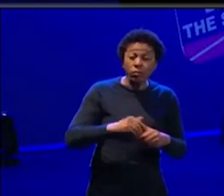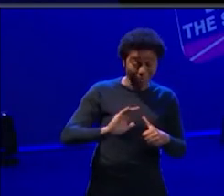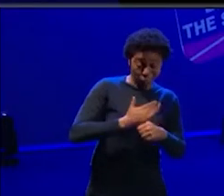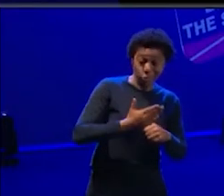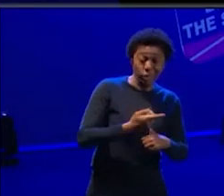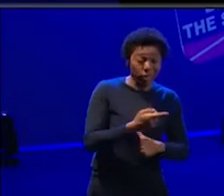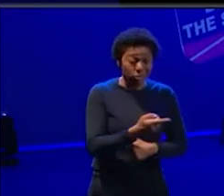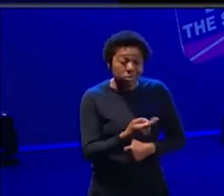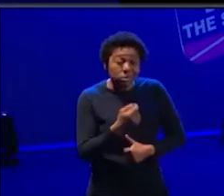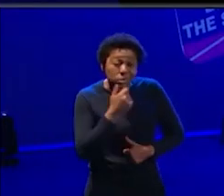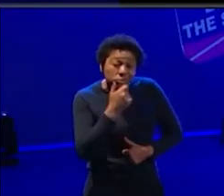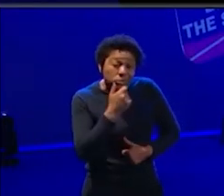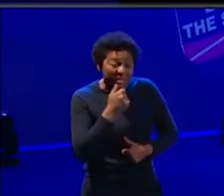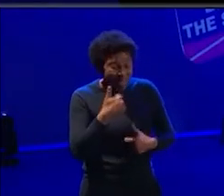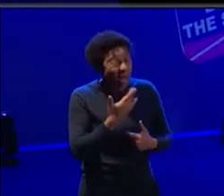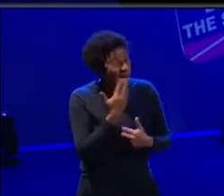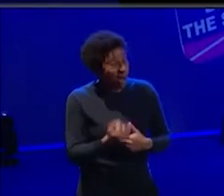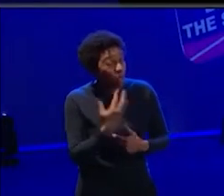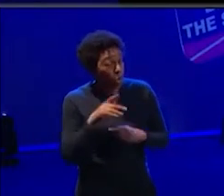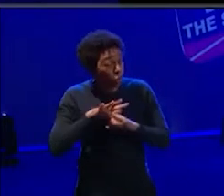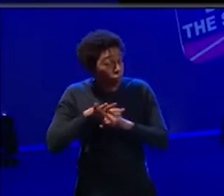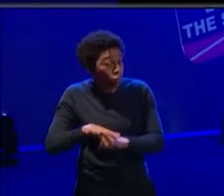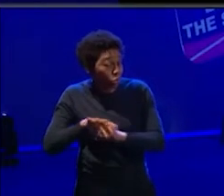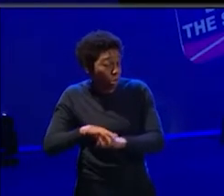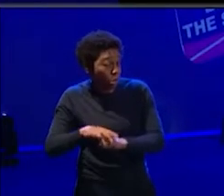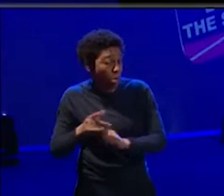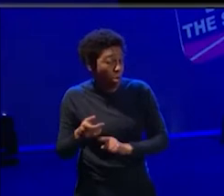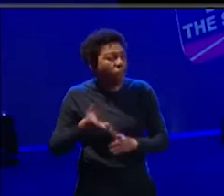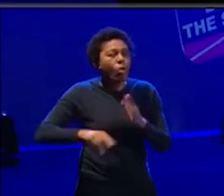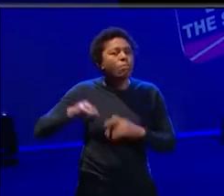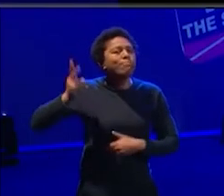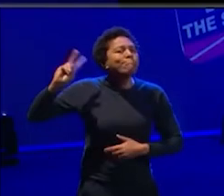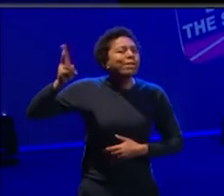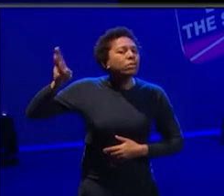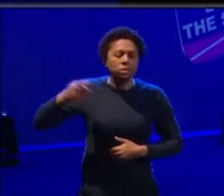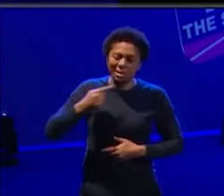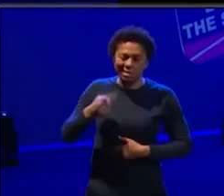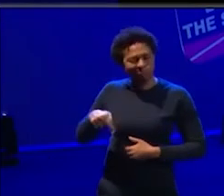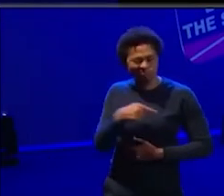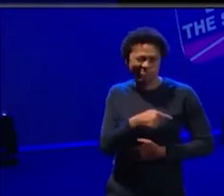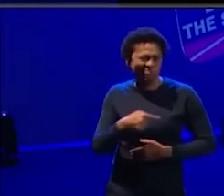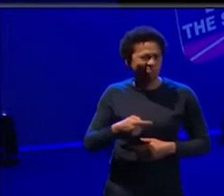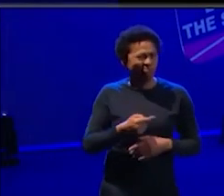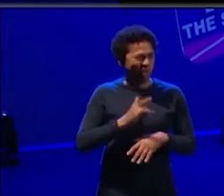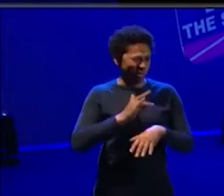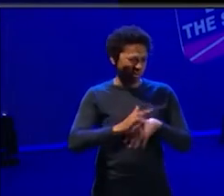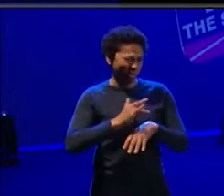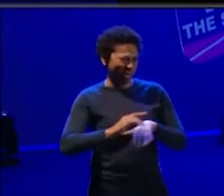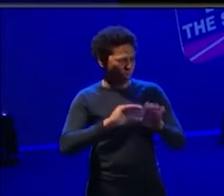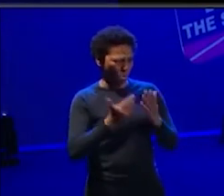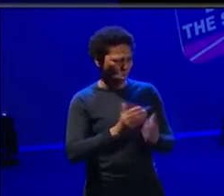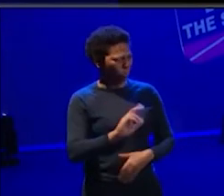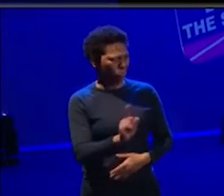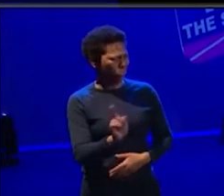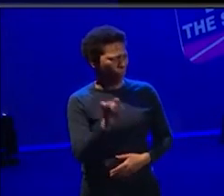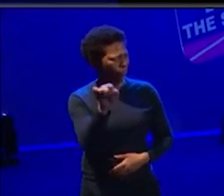you know, they've kind of under pressure also from their parents of kind of going, you know, the industry isn't somewhere for you and it's not going